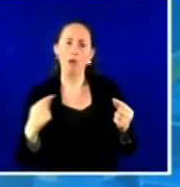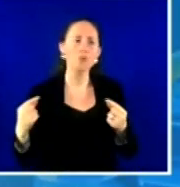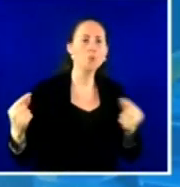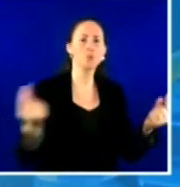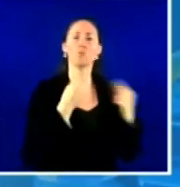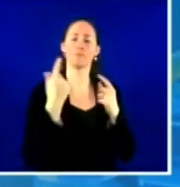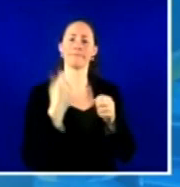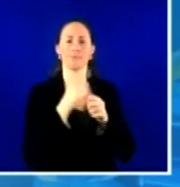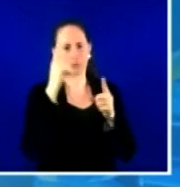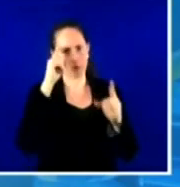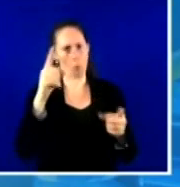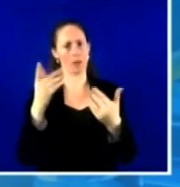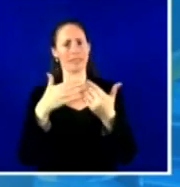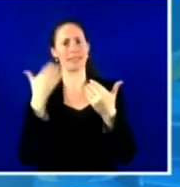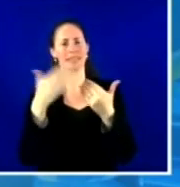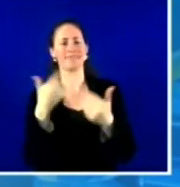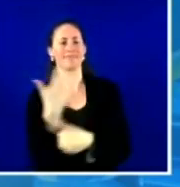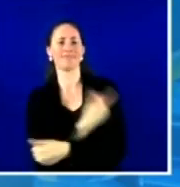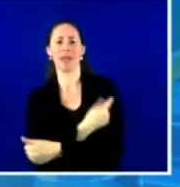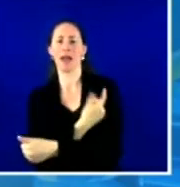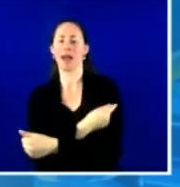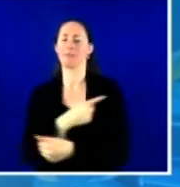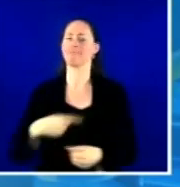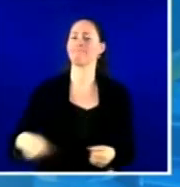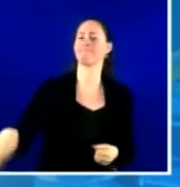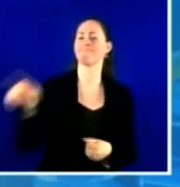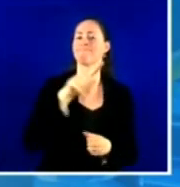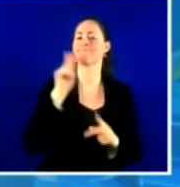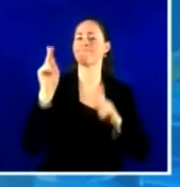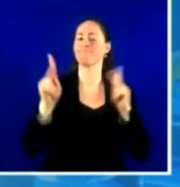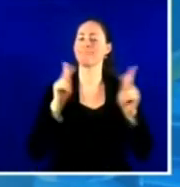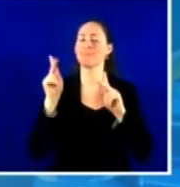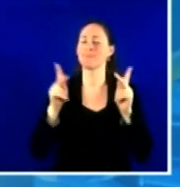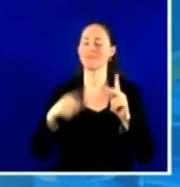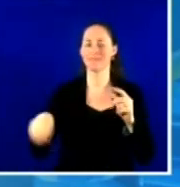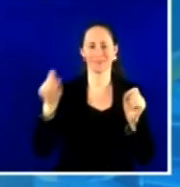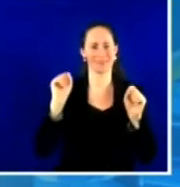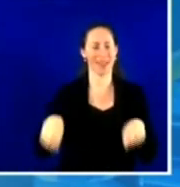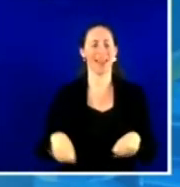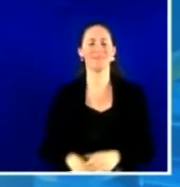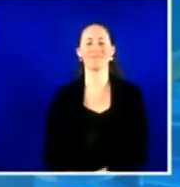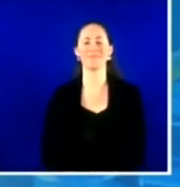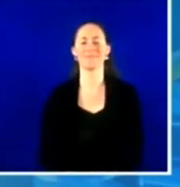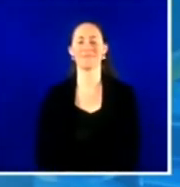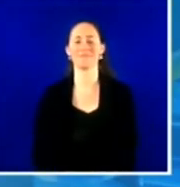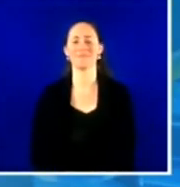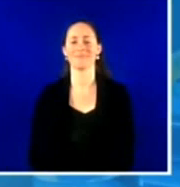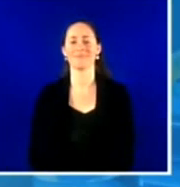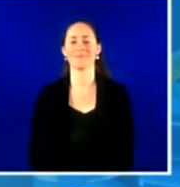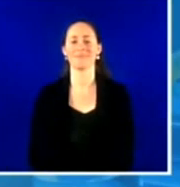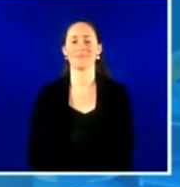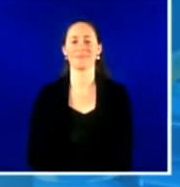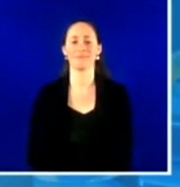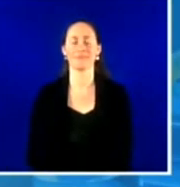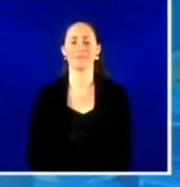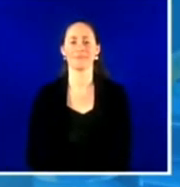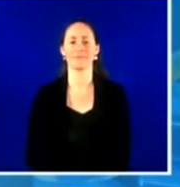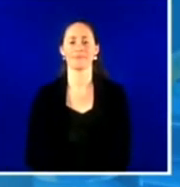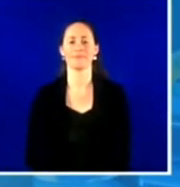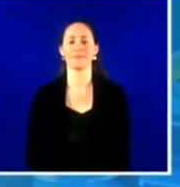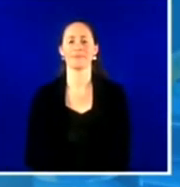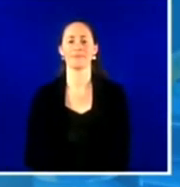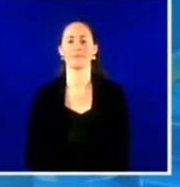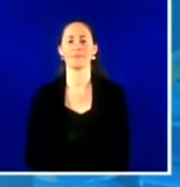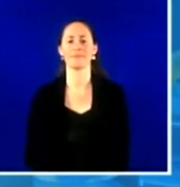to people through our primary care provider offices. You know, obviously, we are at a point now in our vaccination